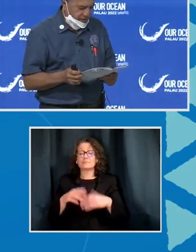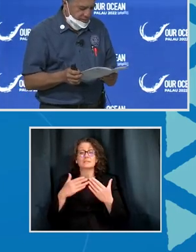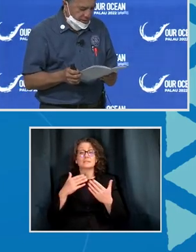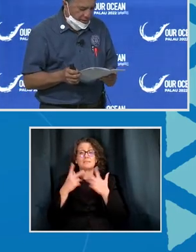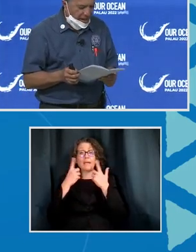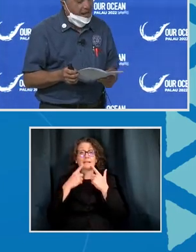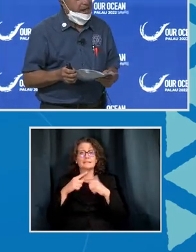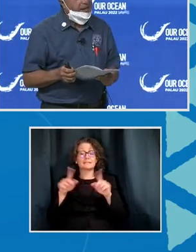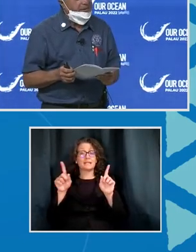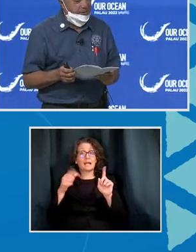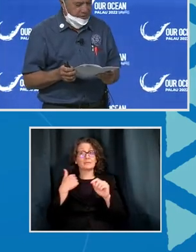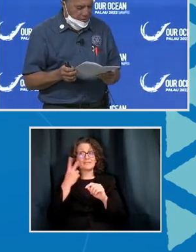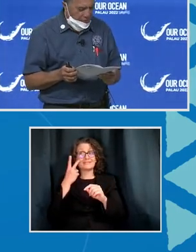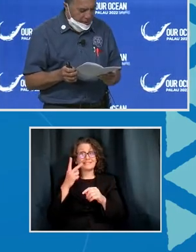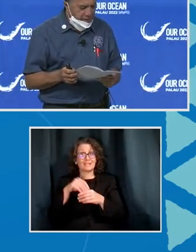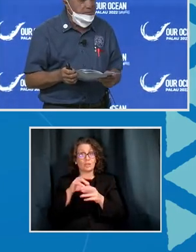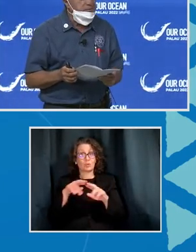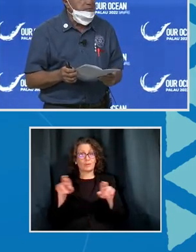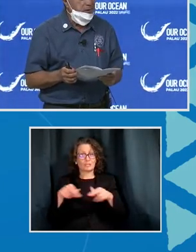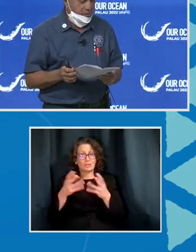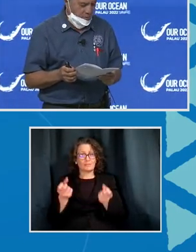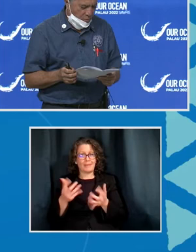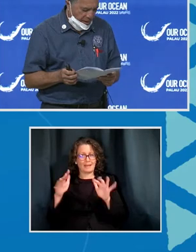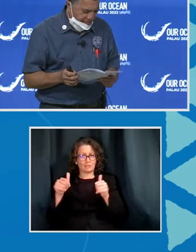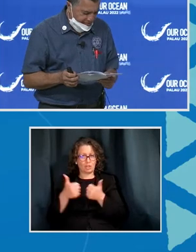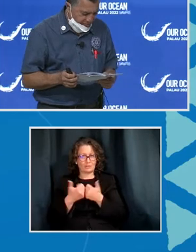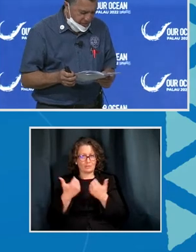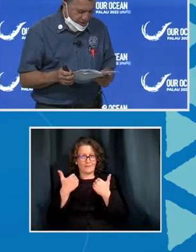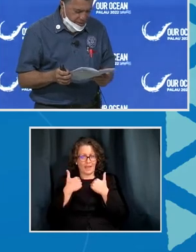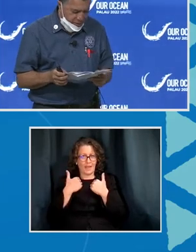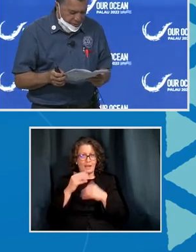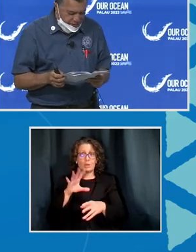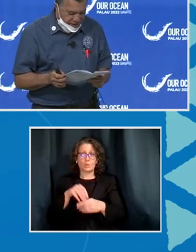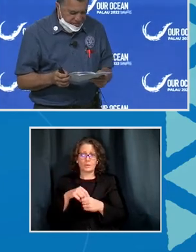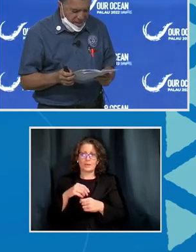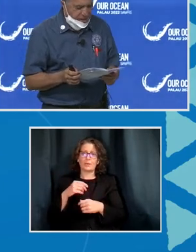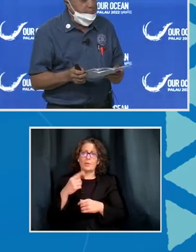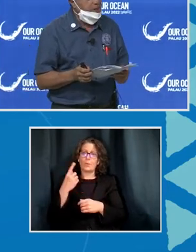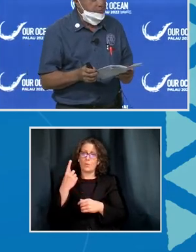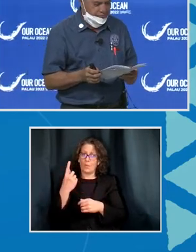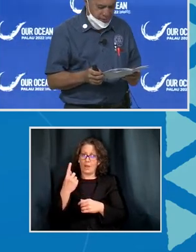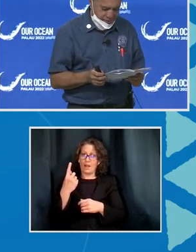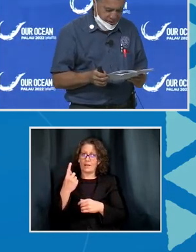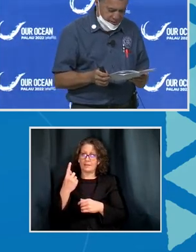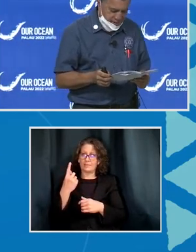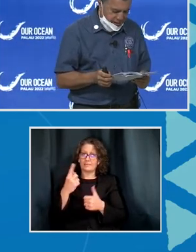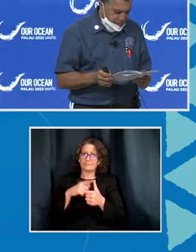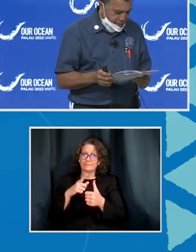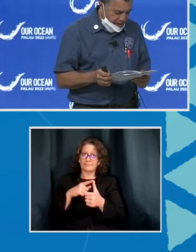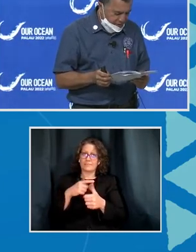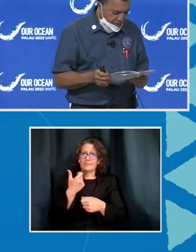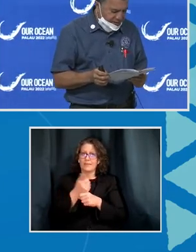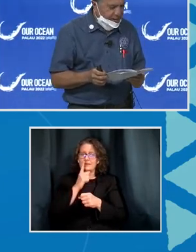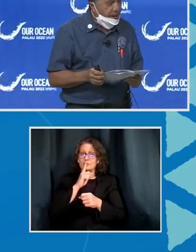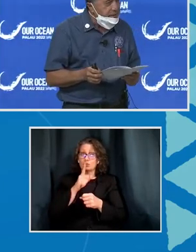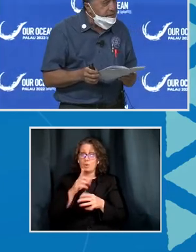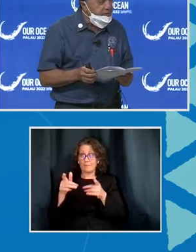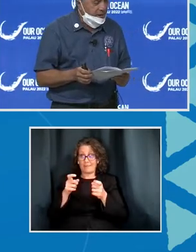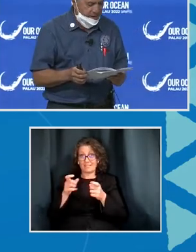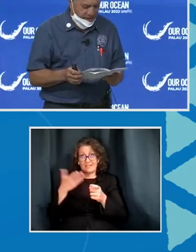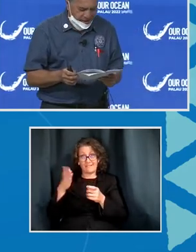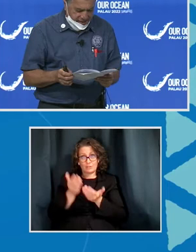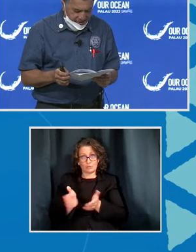that lie ahead, including one, ensuring that the management of our fisheries is based on